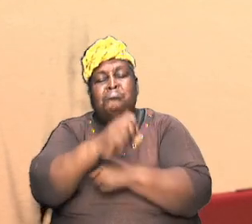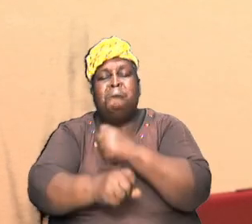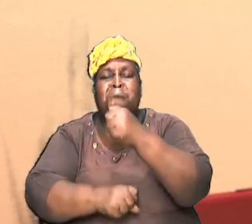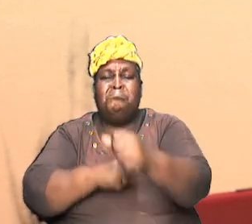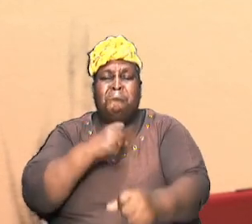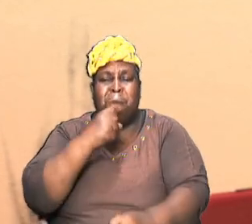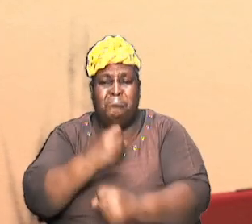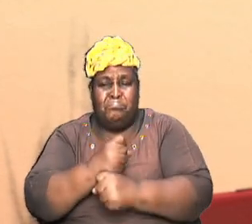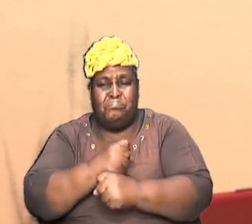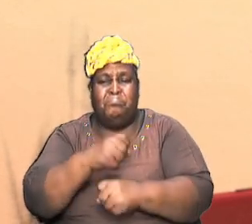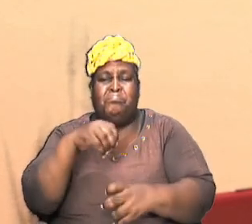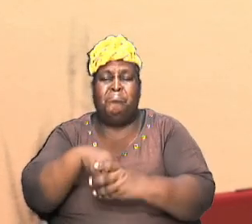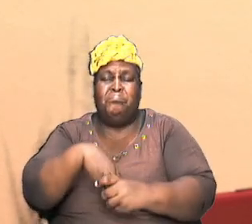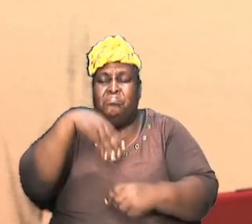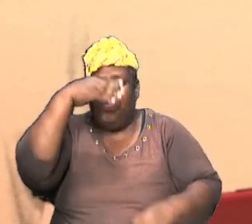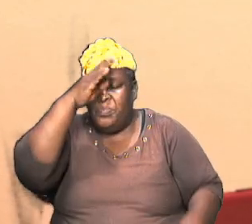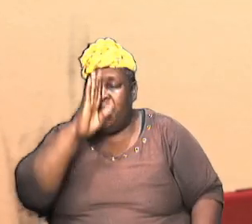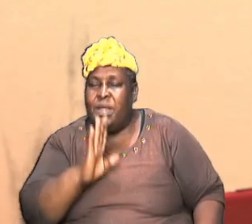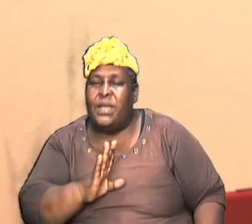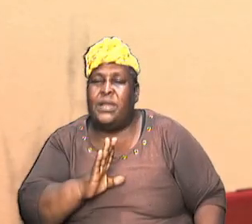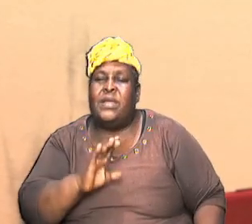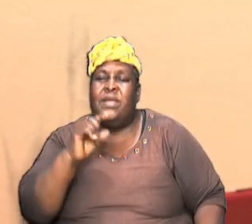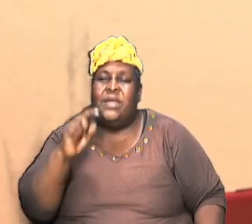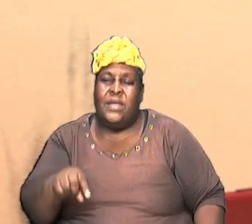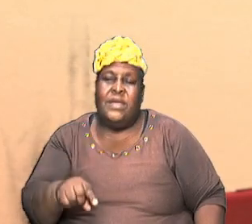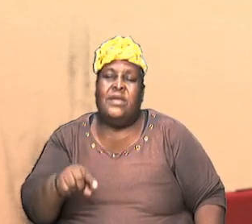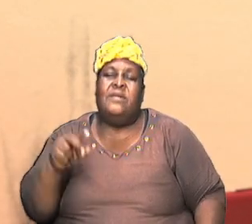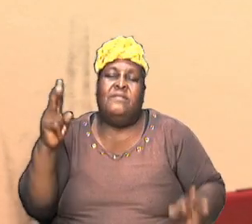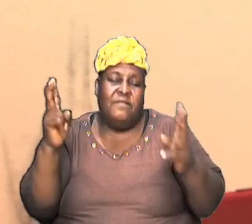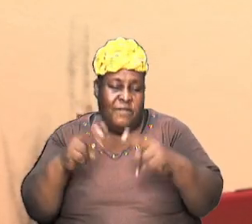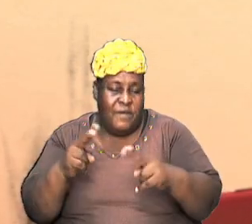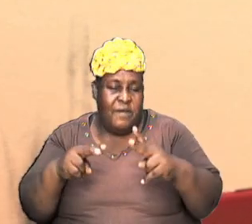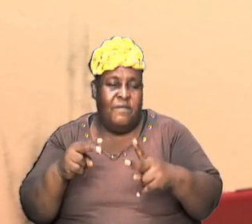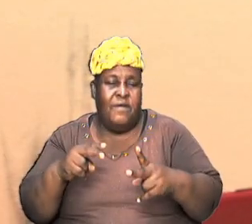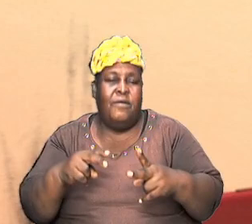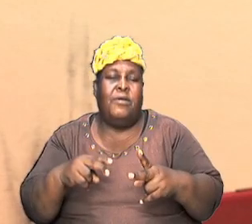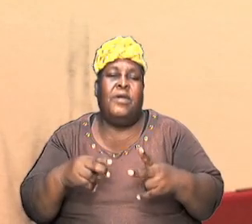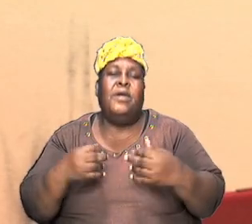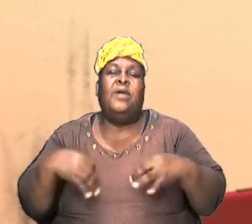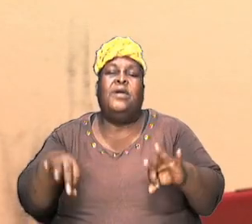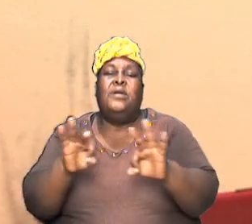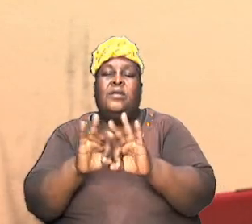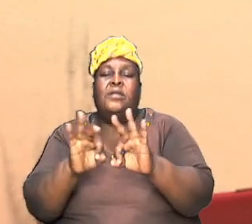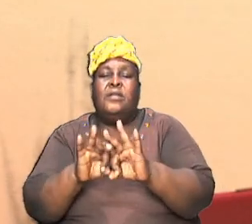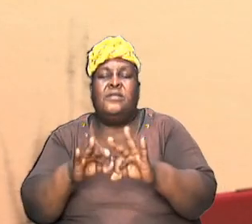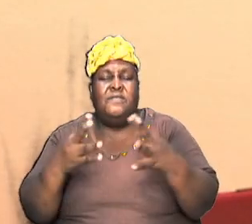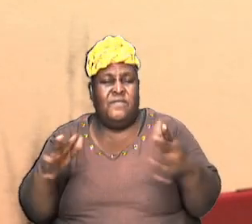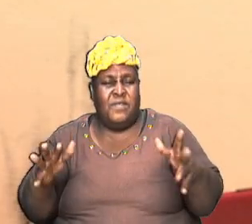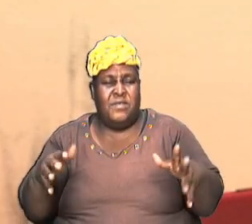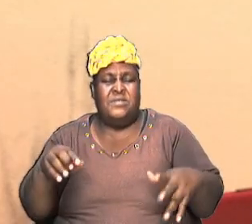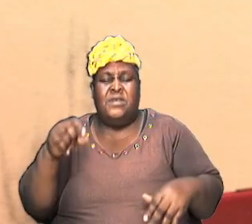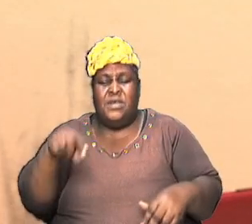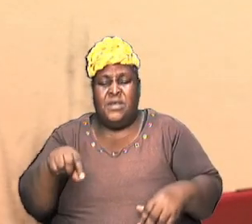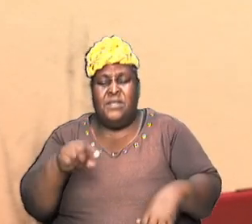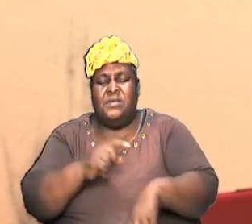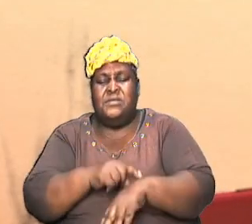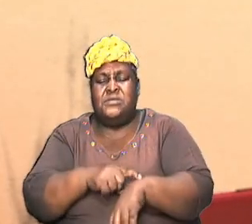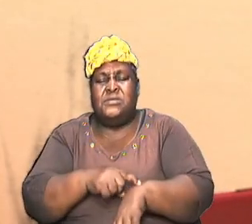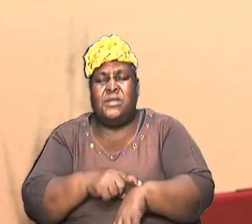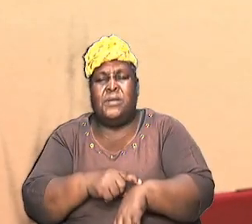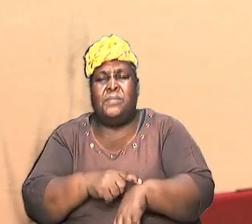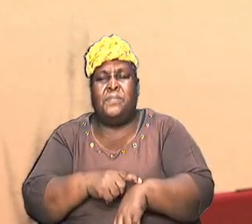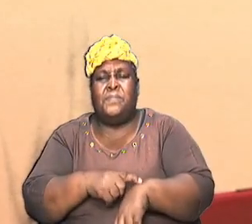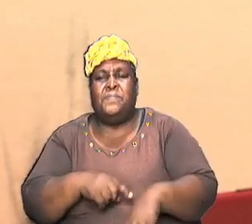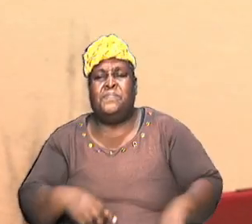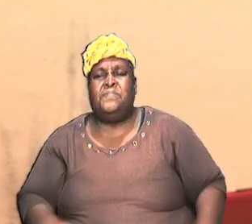in God this is very important let's close this section quickly and we are about to close off let